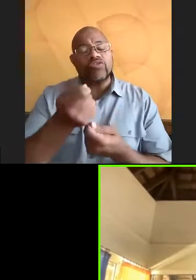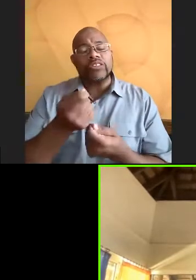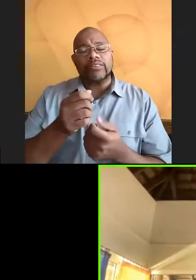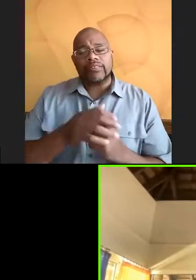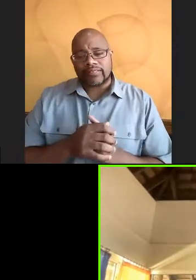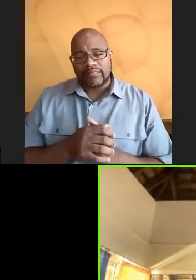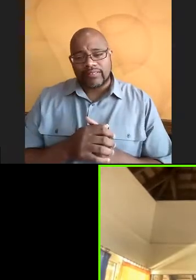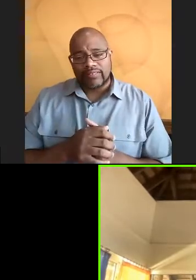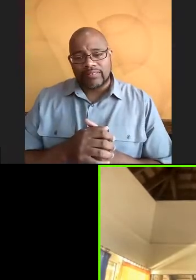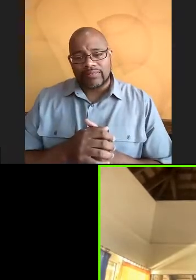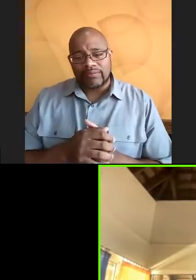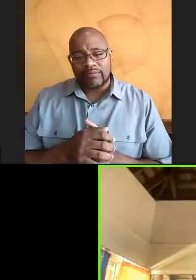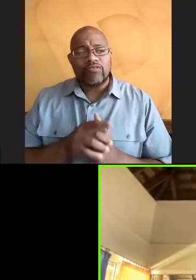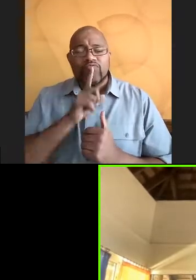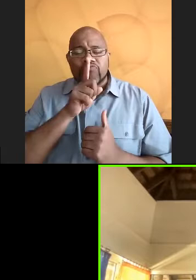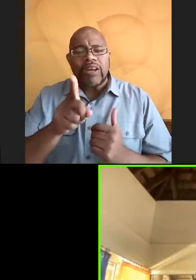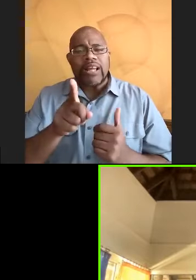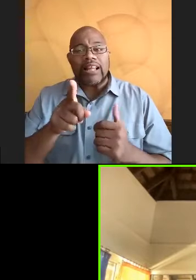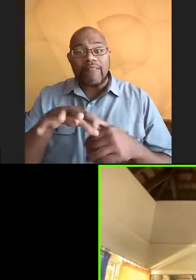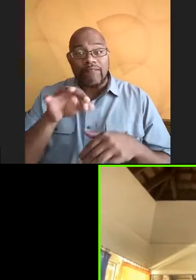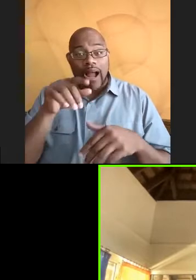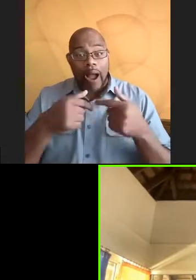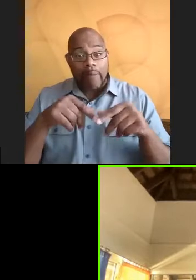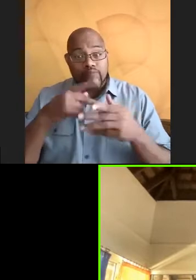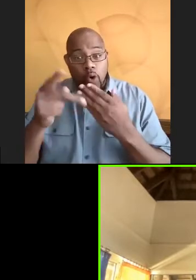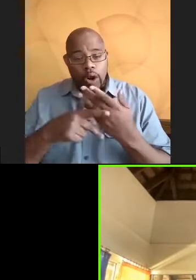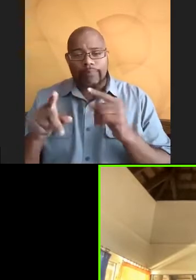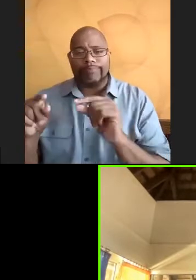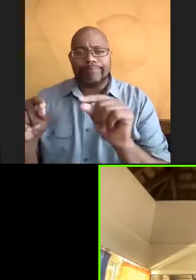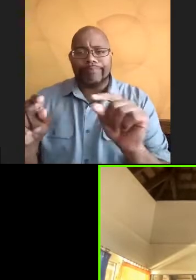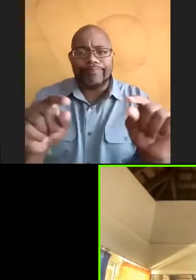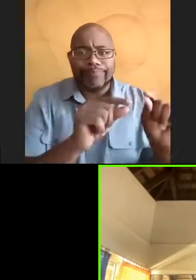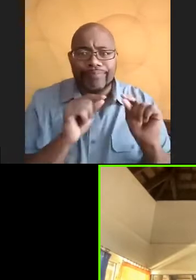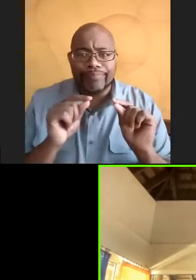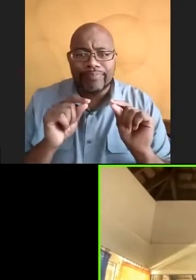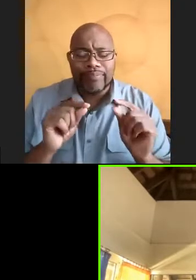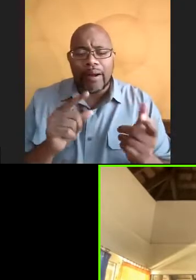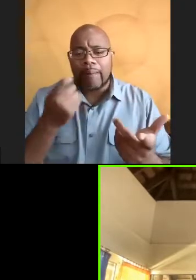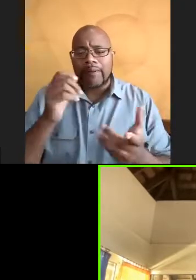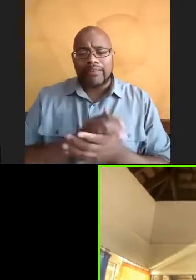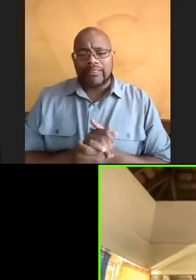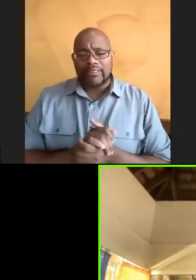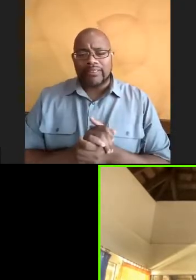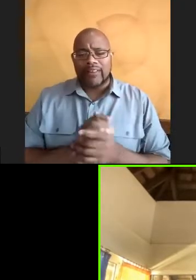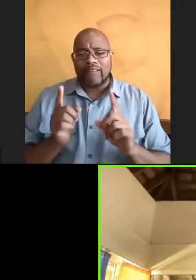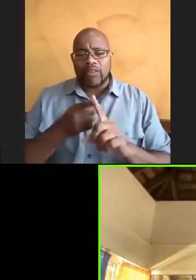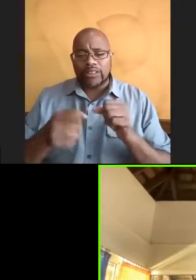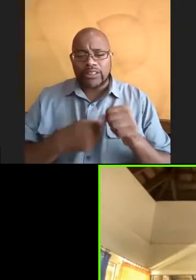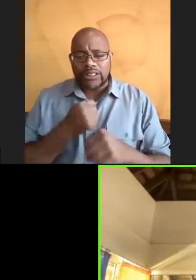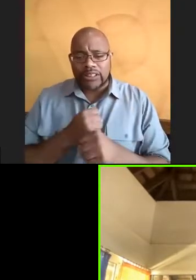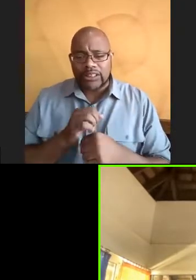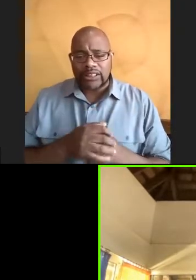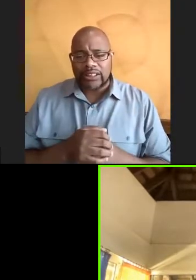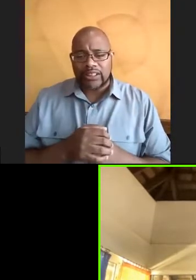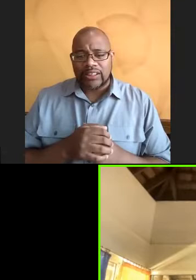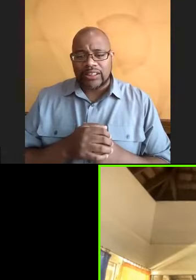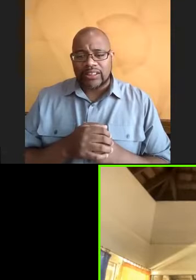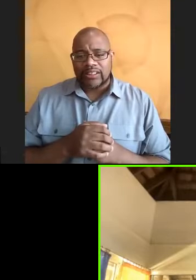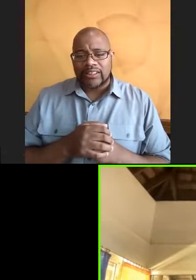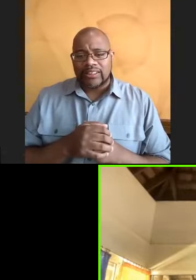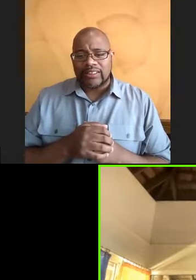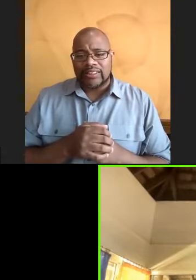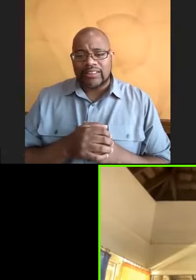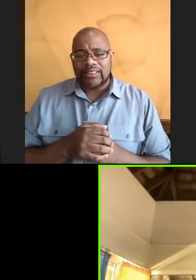didn't, like it was their first year. So they were just trying to get, you know, people, their